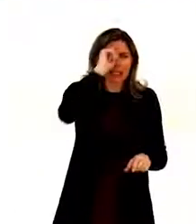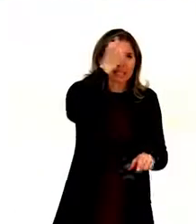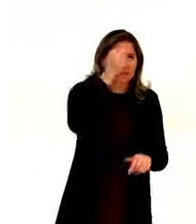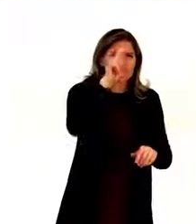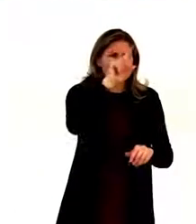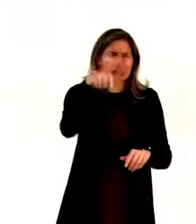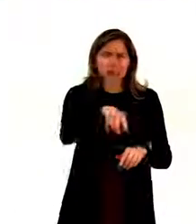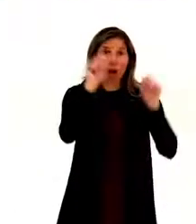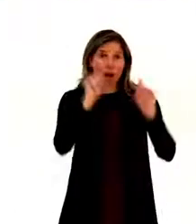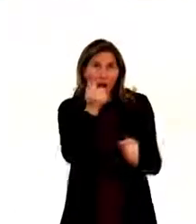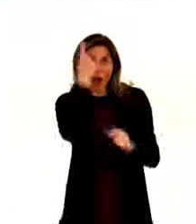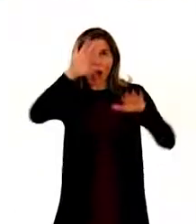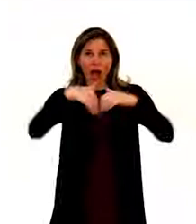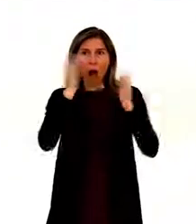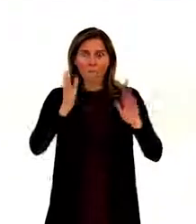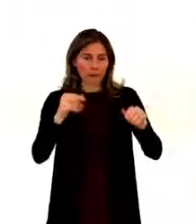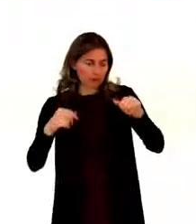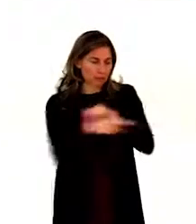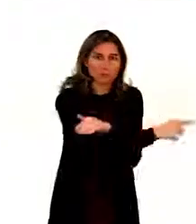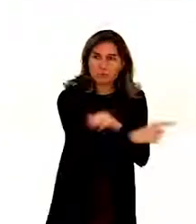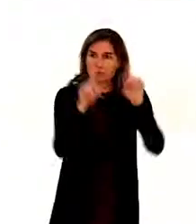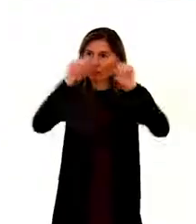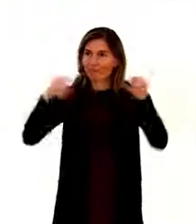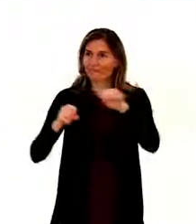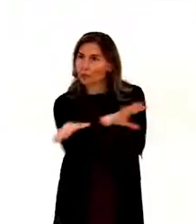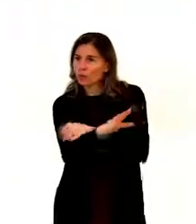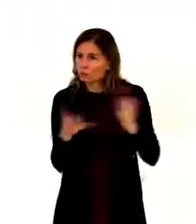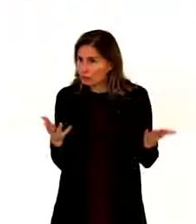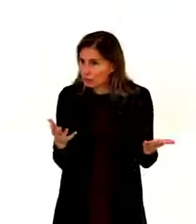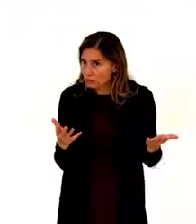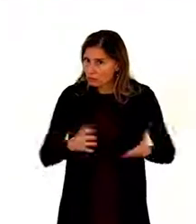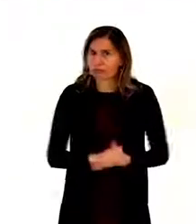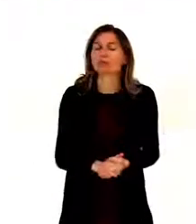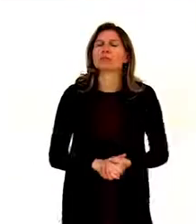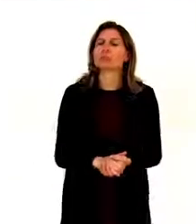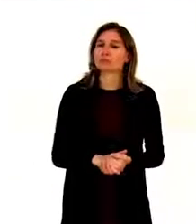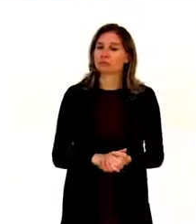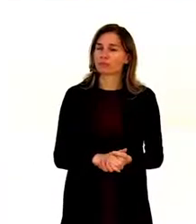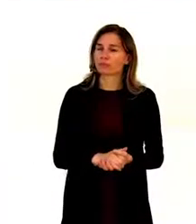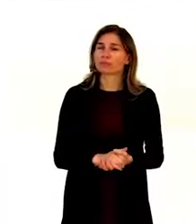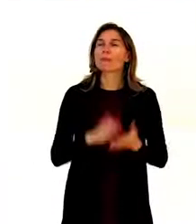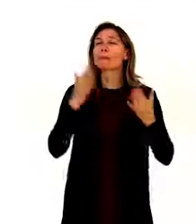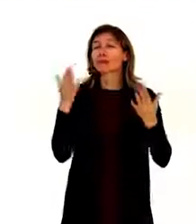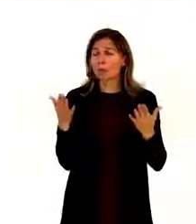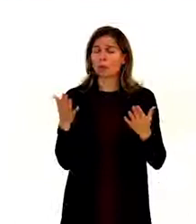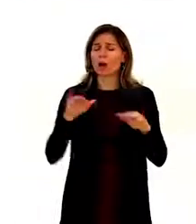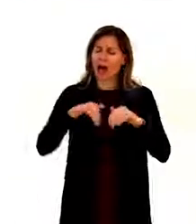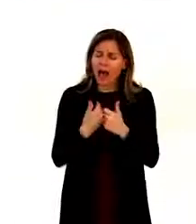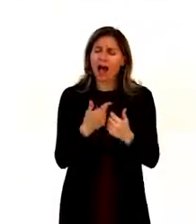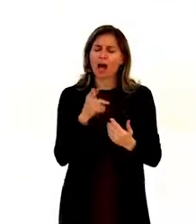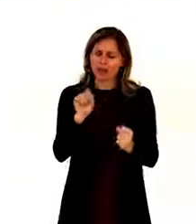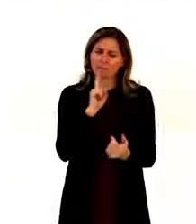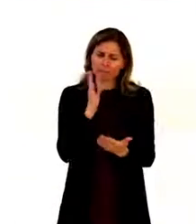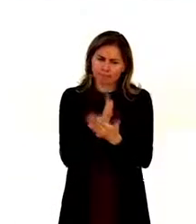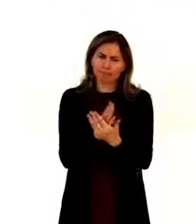disabilities? What are the measures which states take to make sure that no person with disabilities is left behind